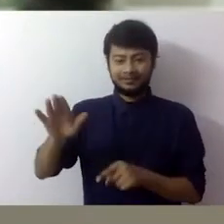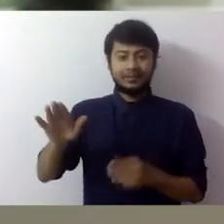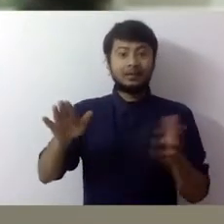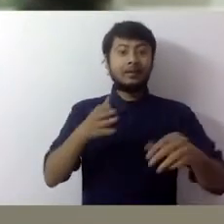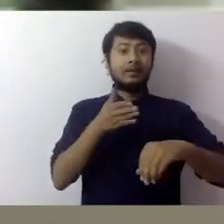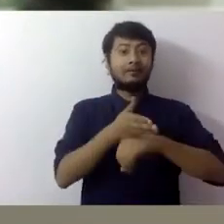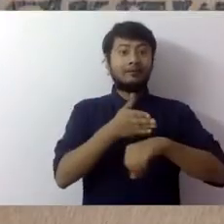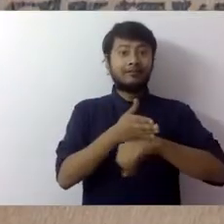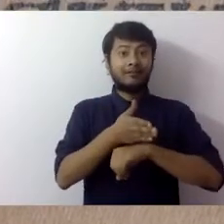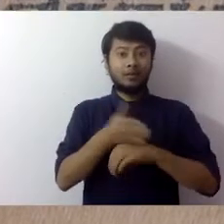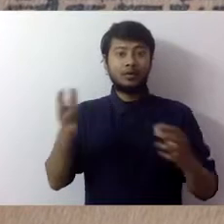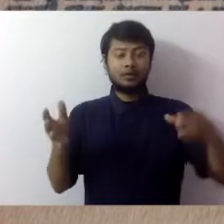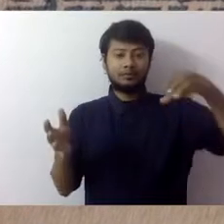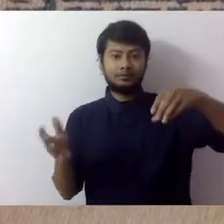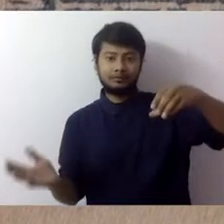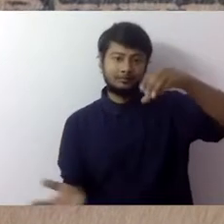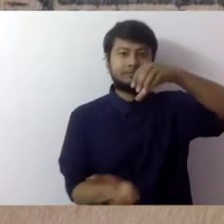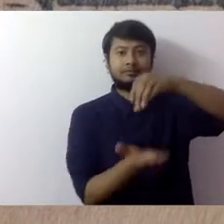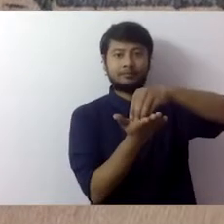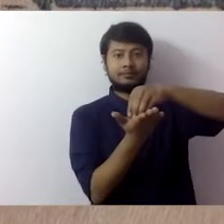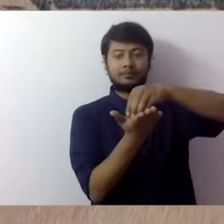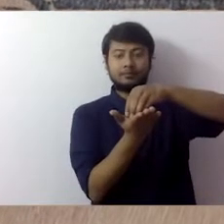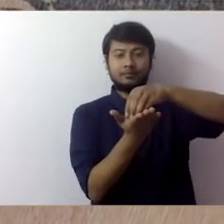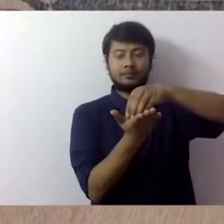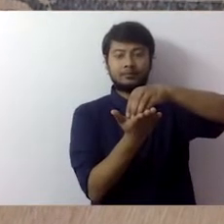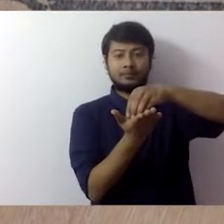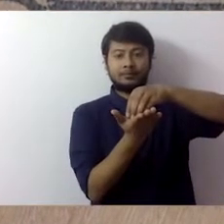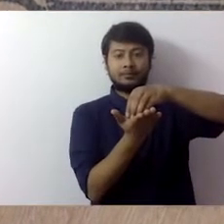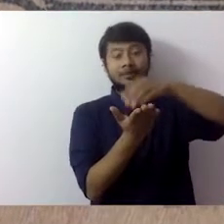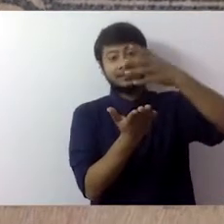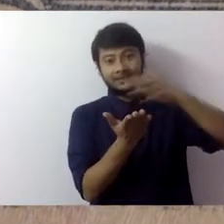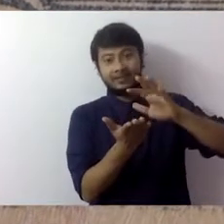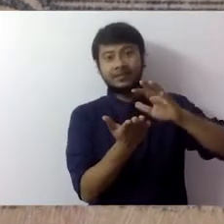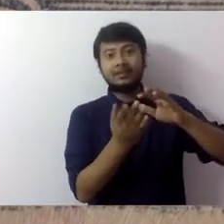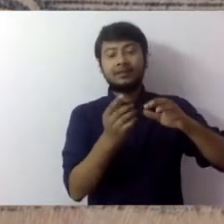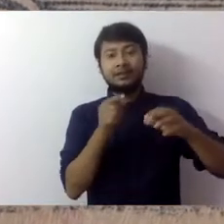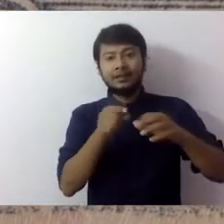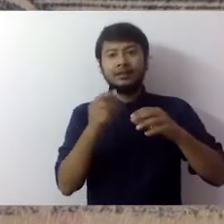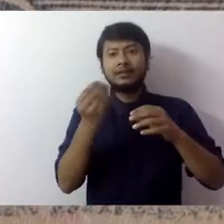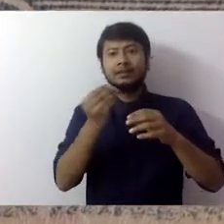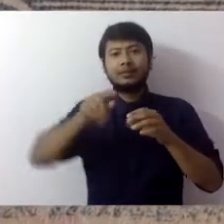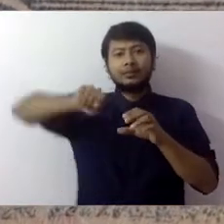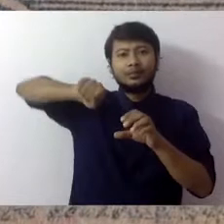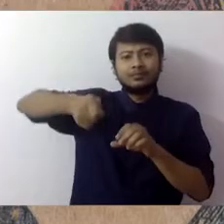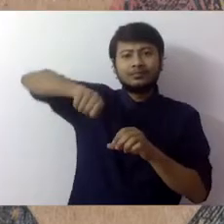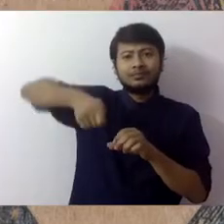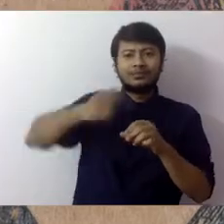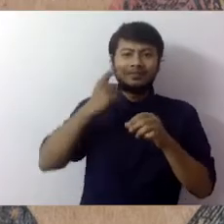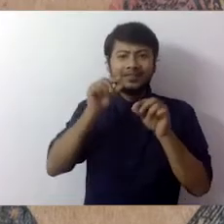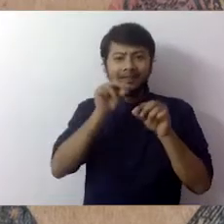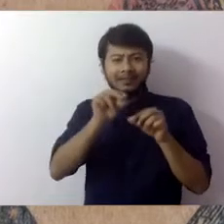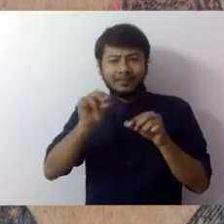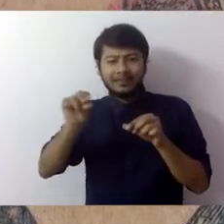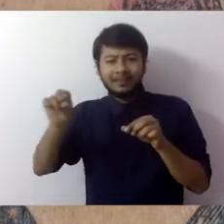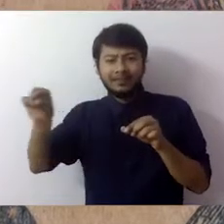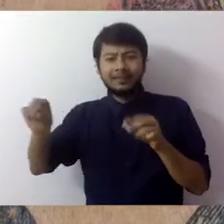for printing. Traces of screws used to mount the metal plate to a wood support are visible at the corners of the print. On the